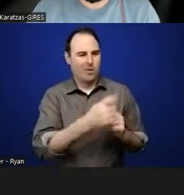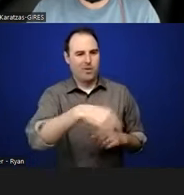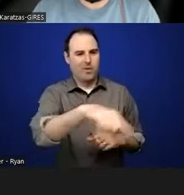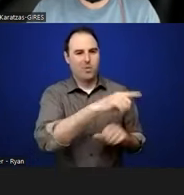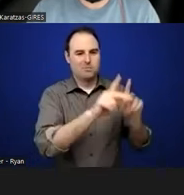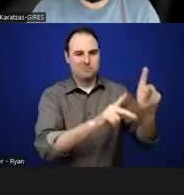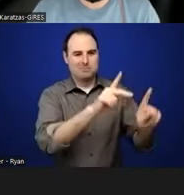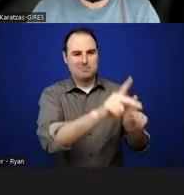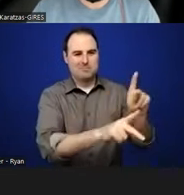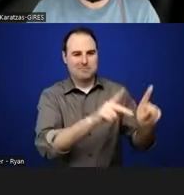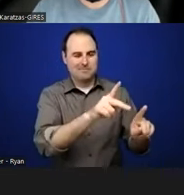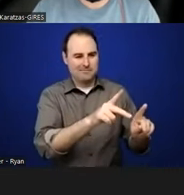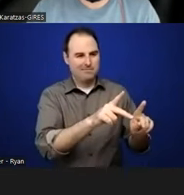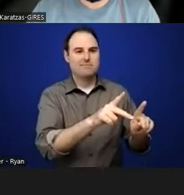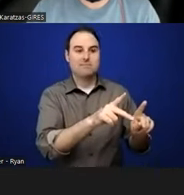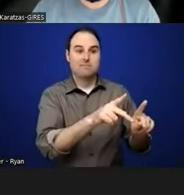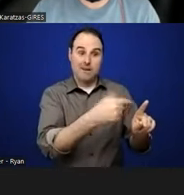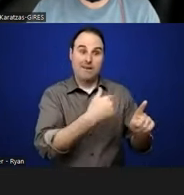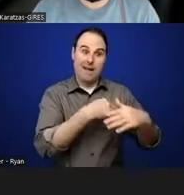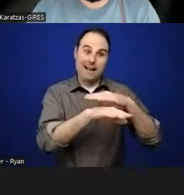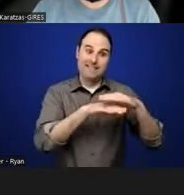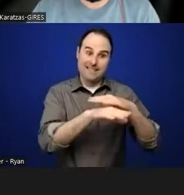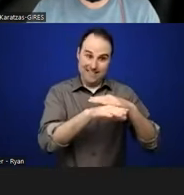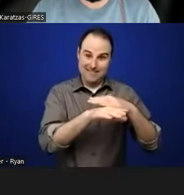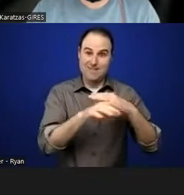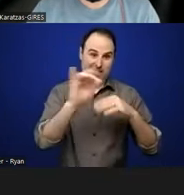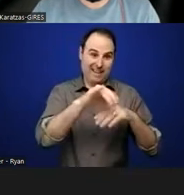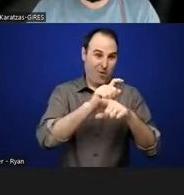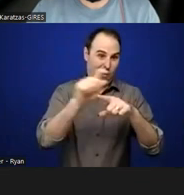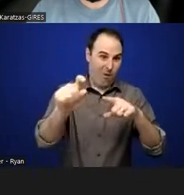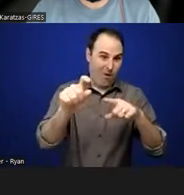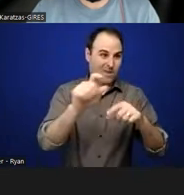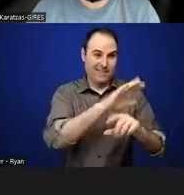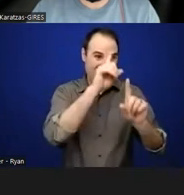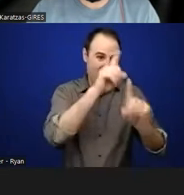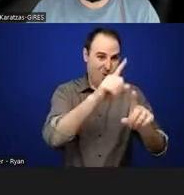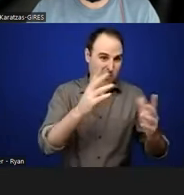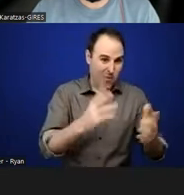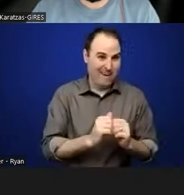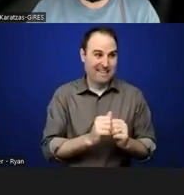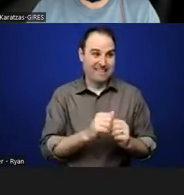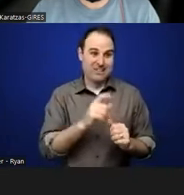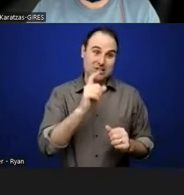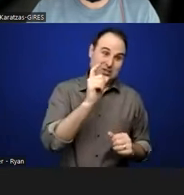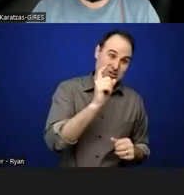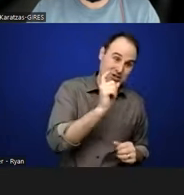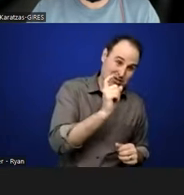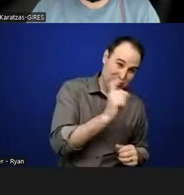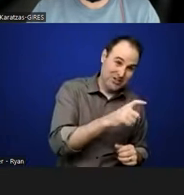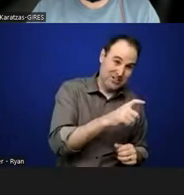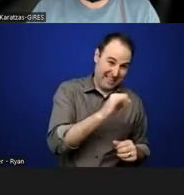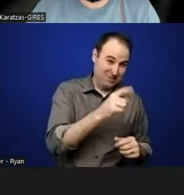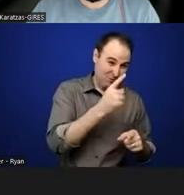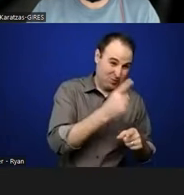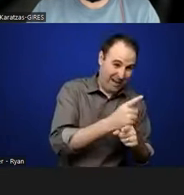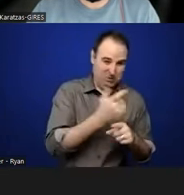you know, had access to these calls and their intention and the ethical choices of using this kind of technology for